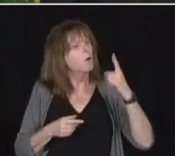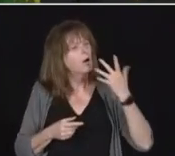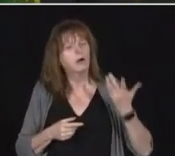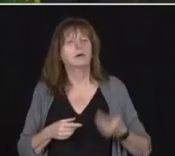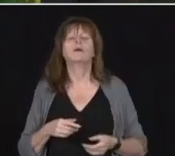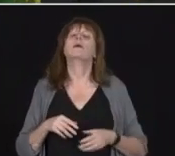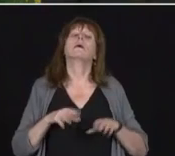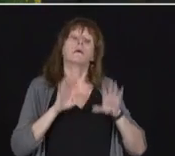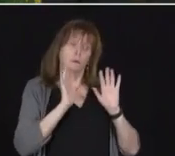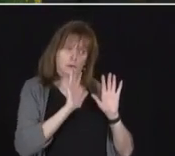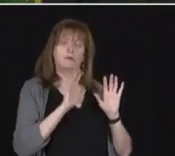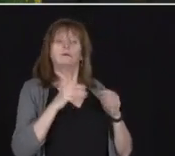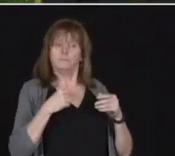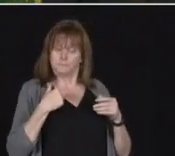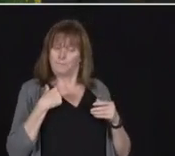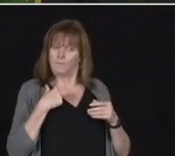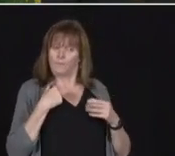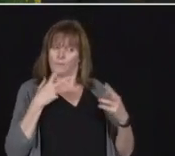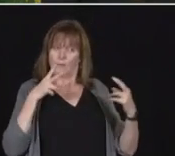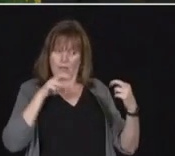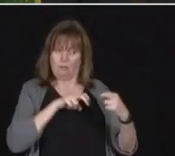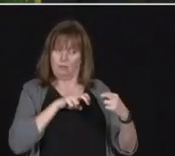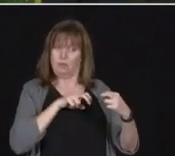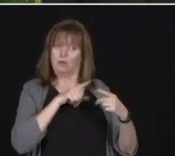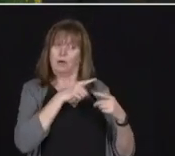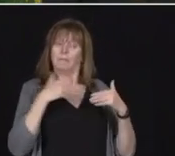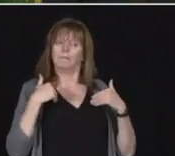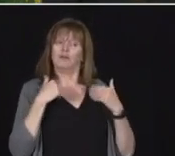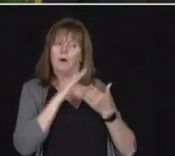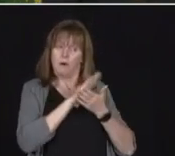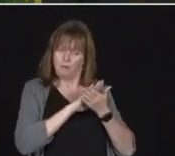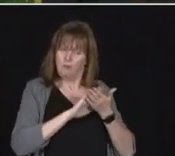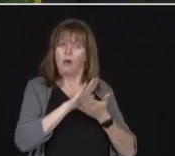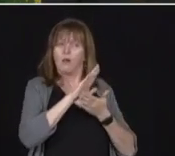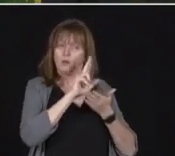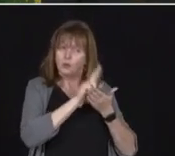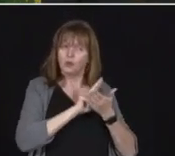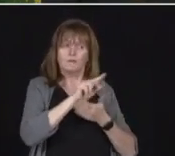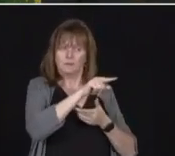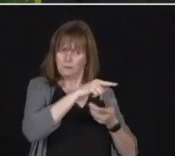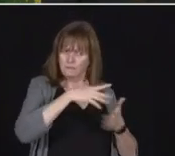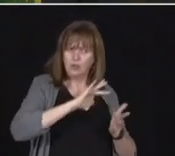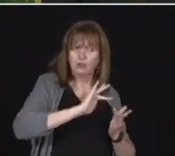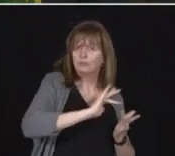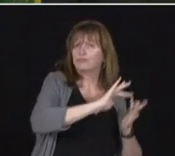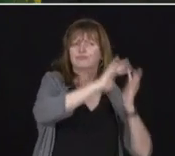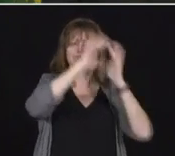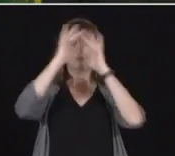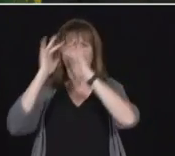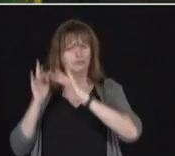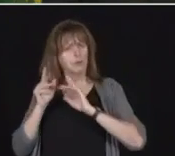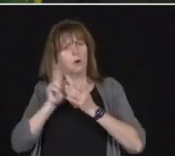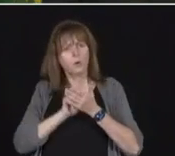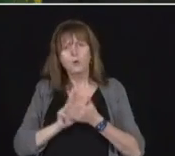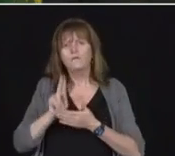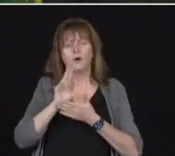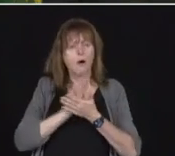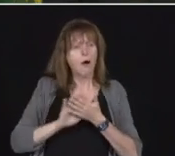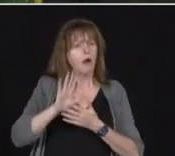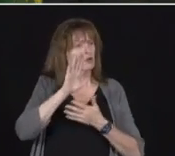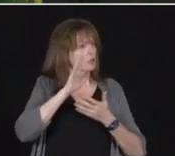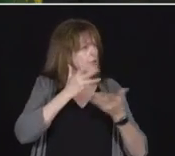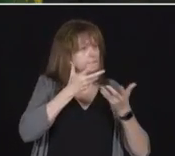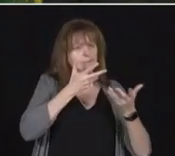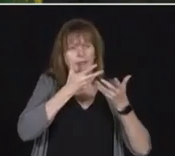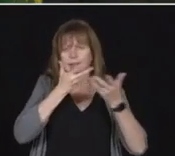have that discussion. I know he's really engaged with all the colleges and universities. speaks to them on a daily basis. If there's